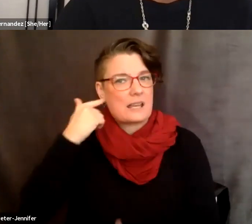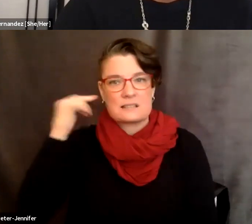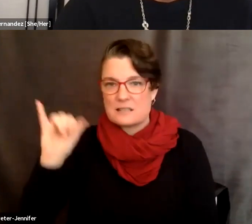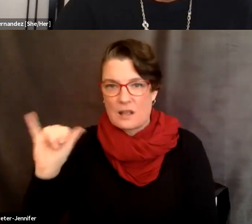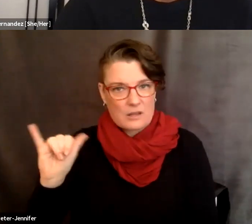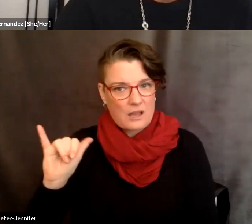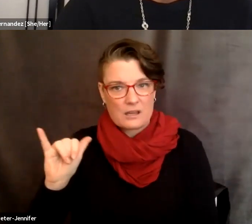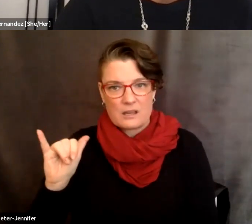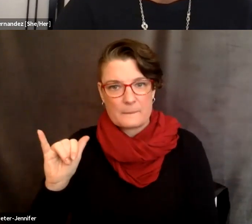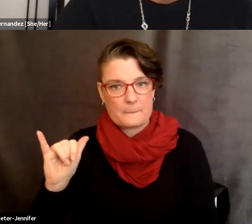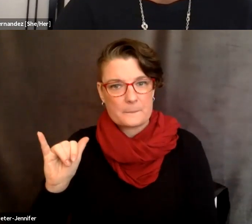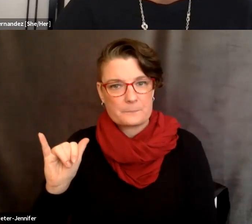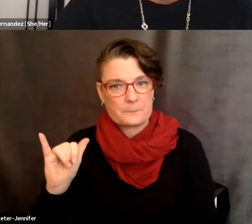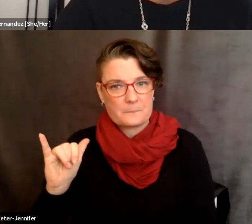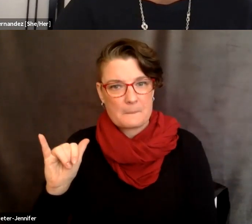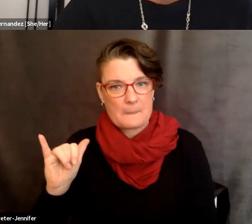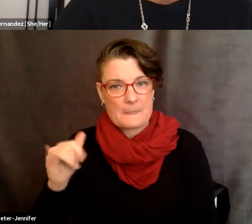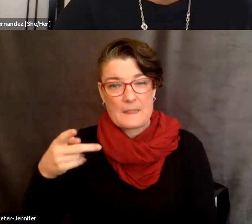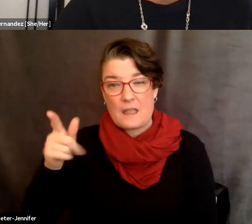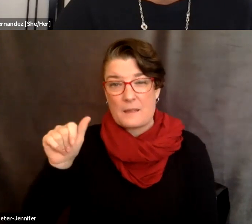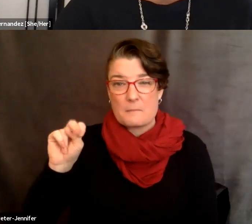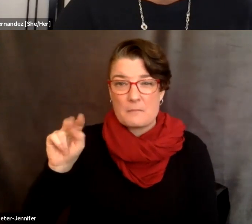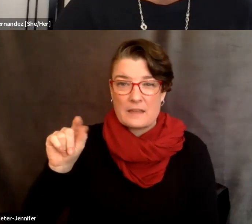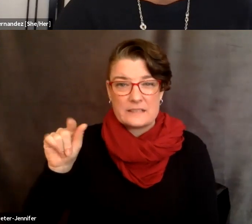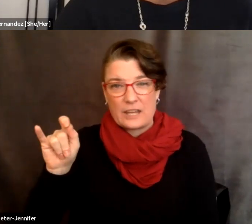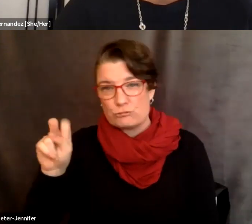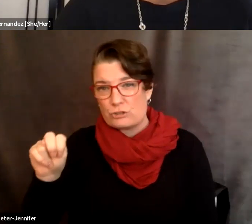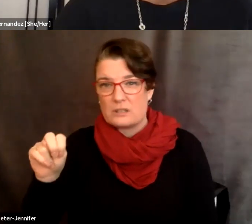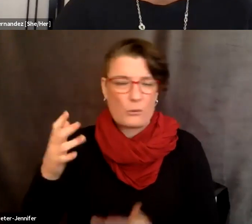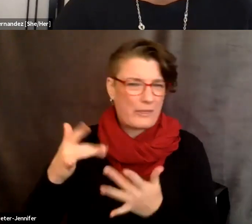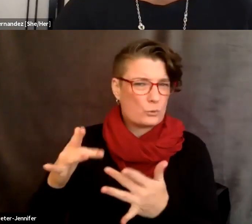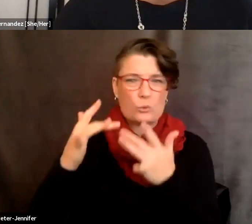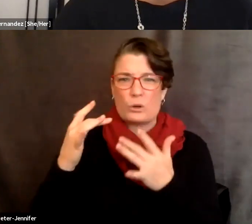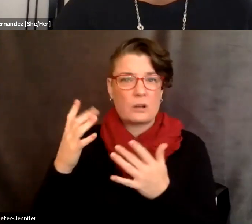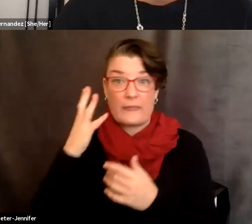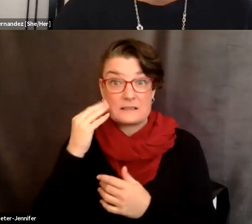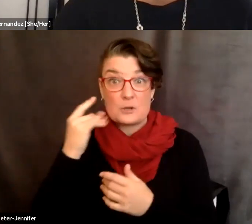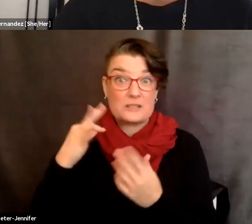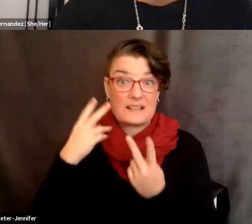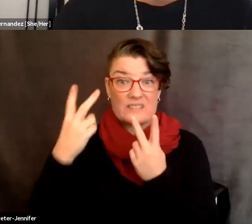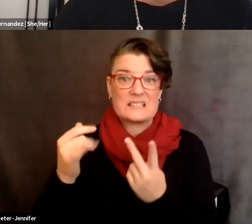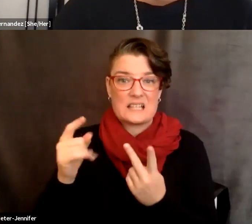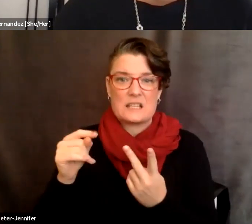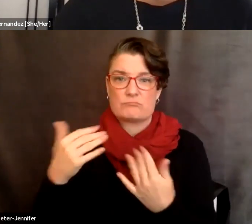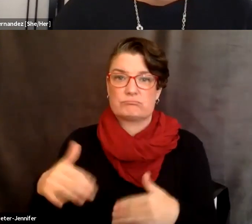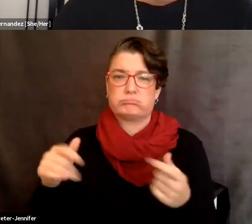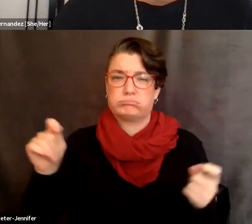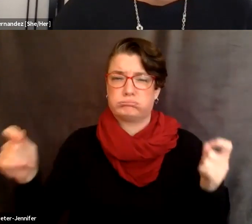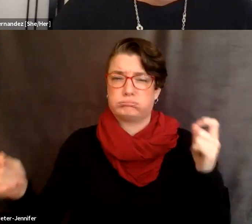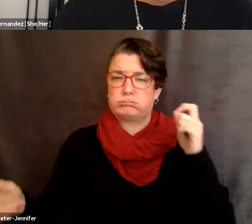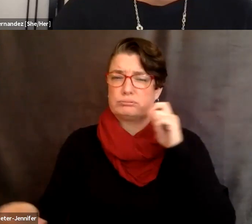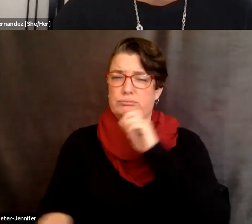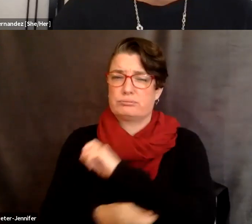um, the, the plantation or the tour, the experience of visiting it had been radically transformed